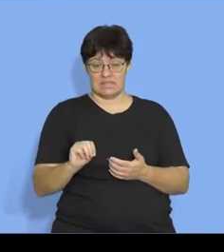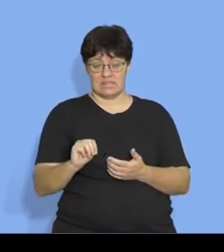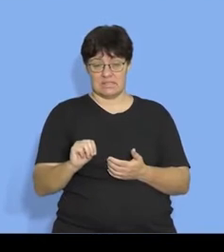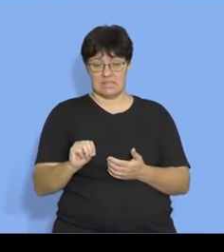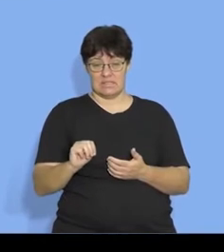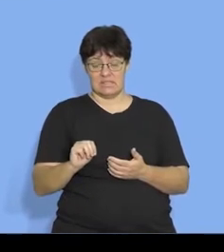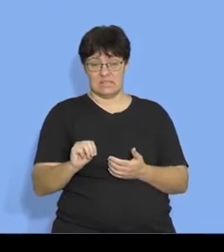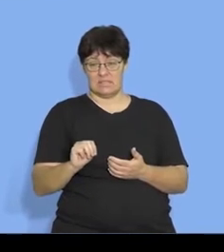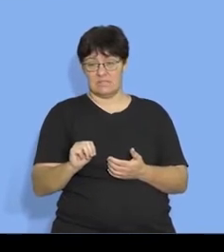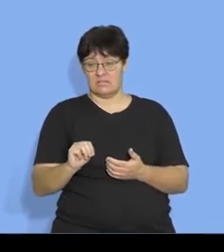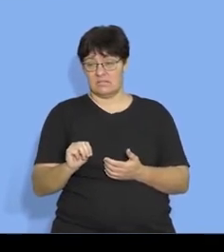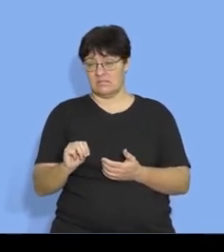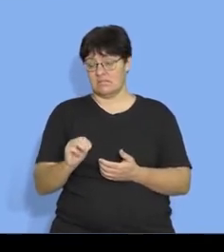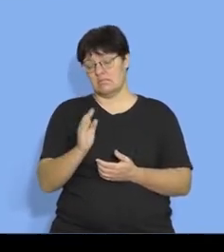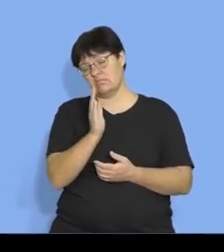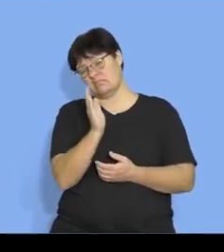meters